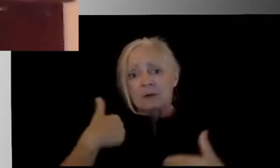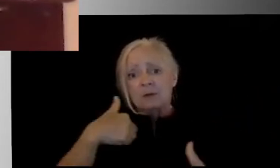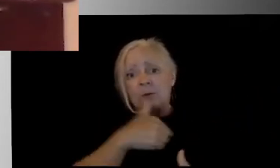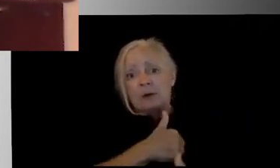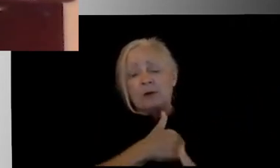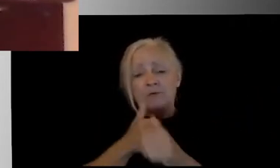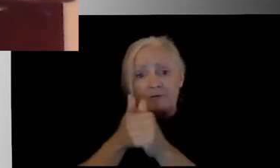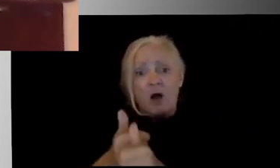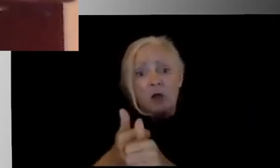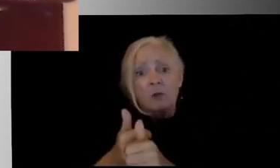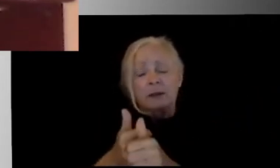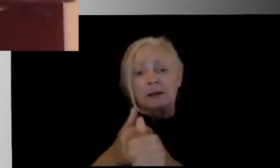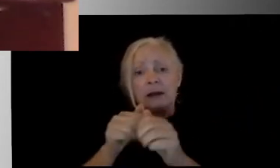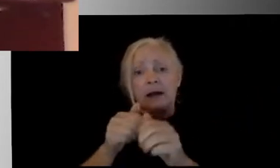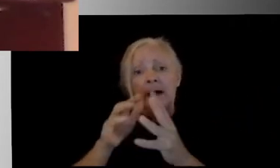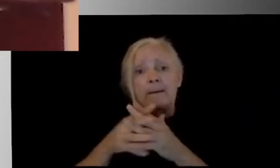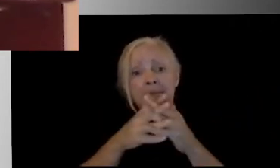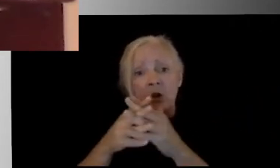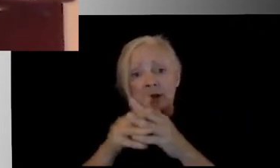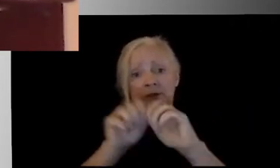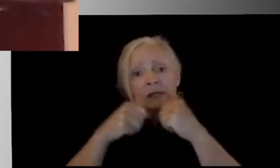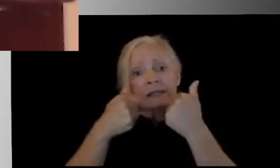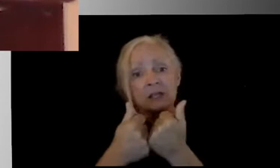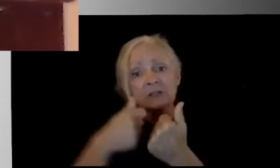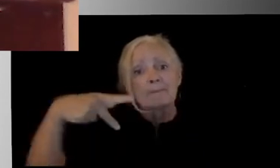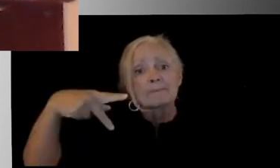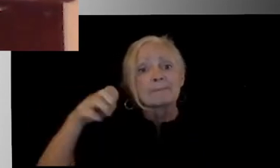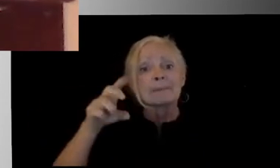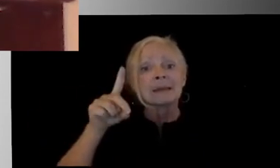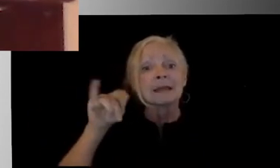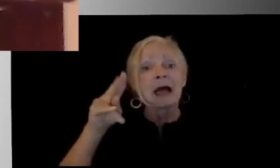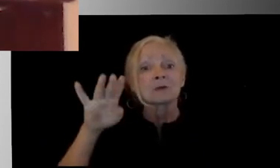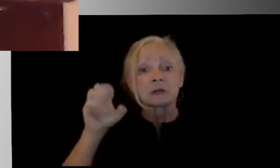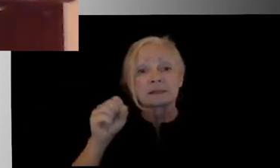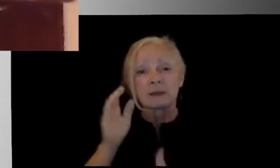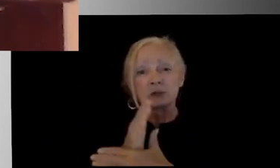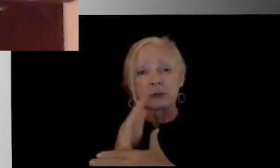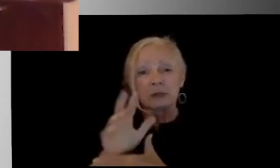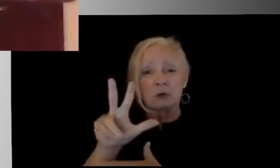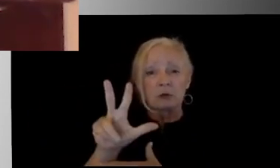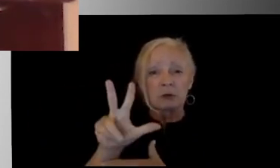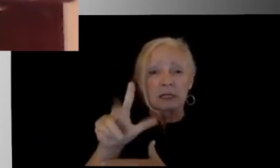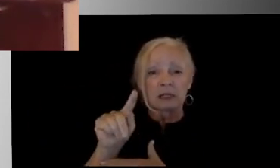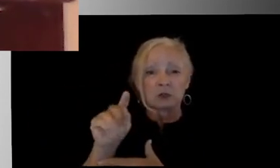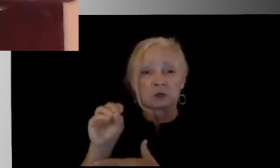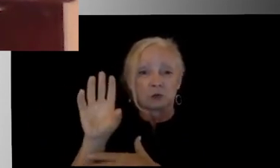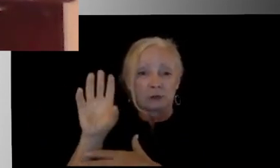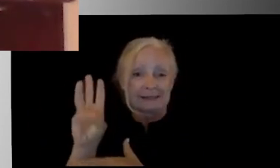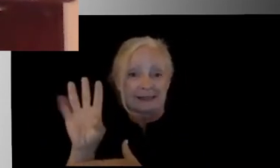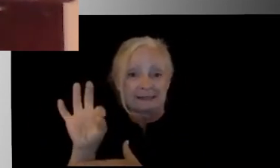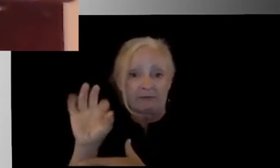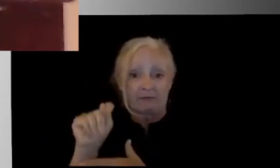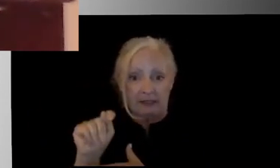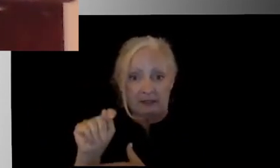Department, the American Association of Pediatrics guideline of three to six feet, and so we're removing any and all extra furniture out of our